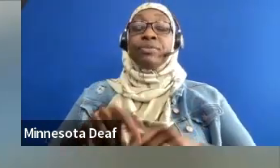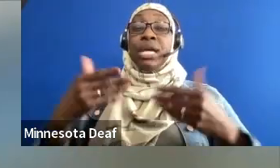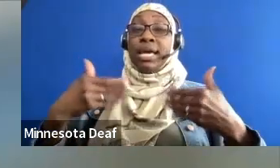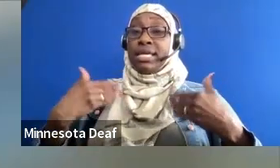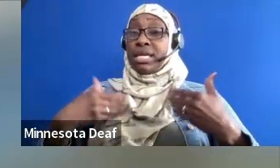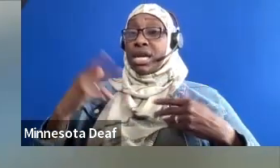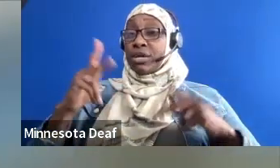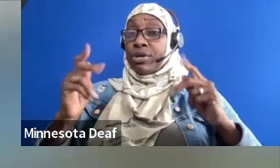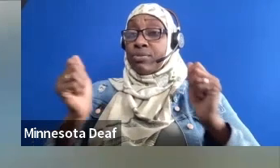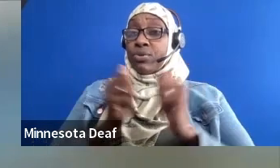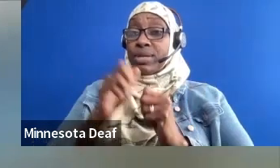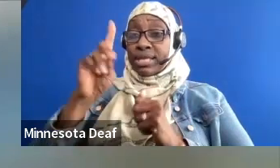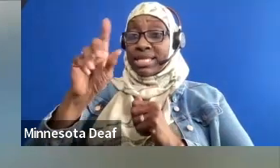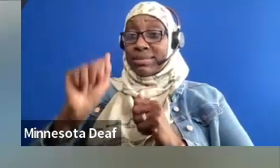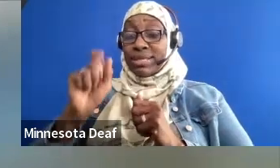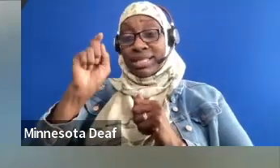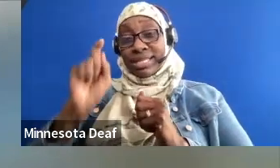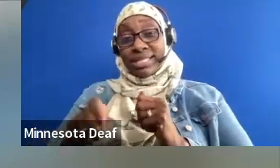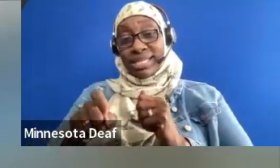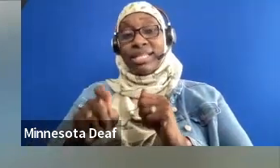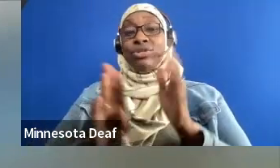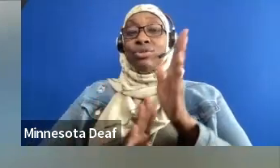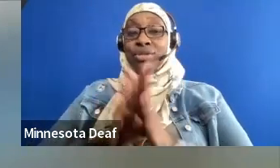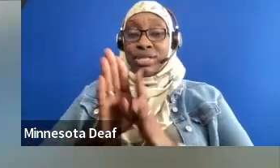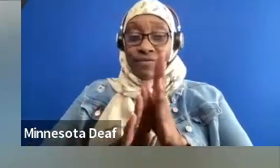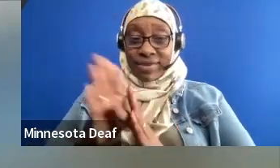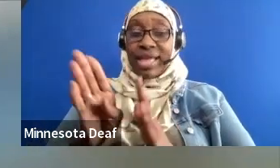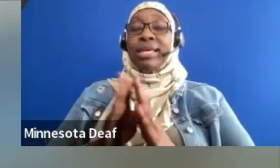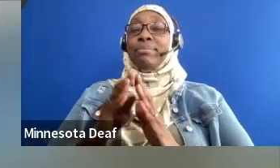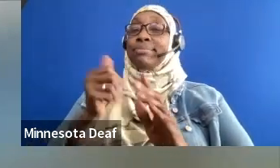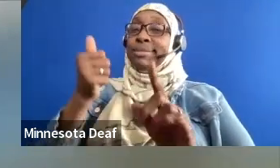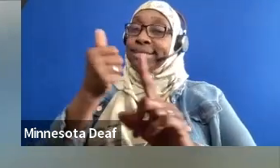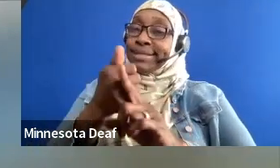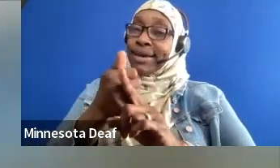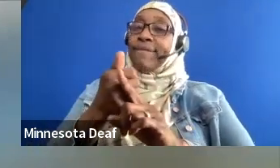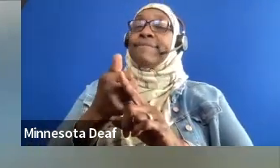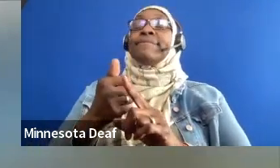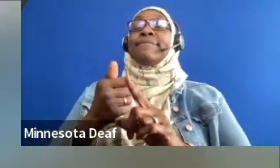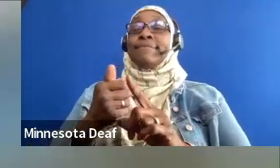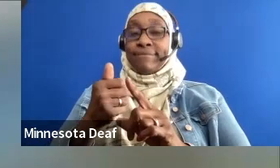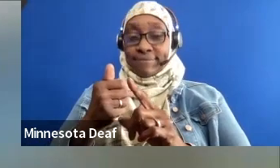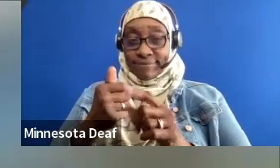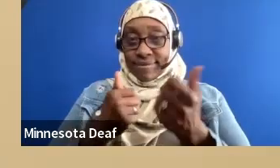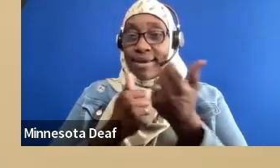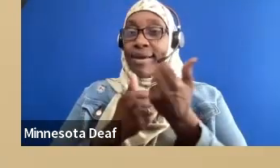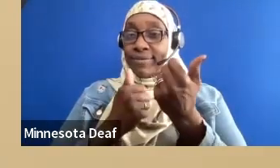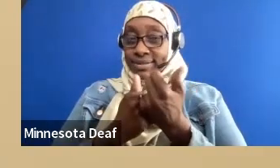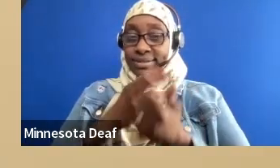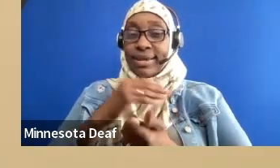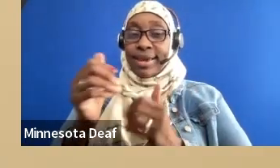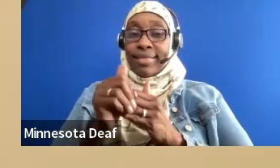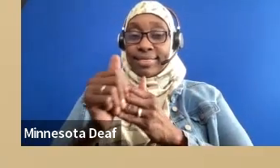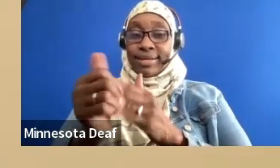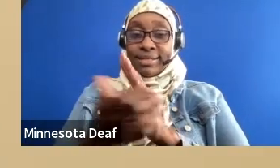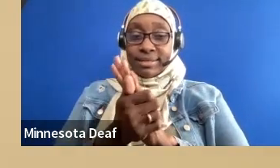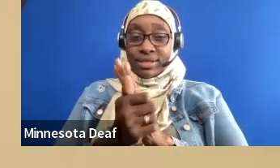developing self-advocacy and leadership skills, planning career goals, and building a network of support and friends. I feel like for